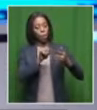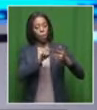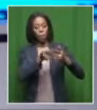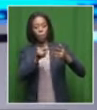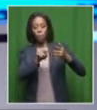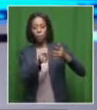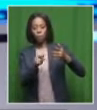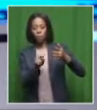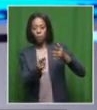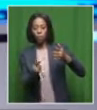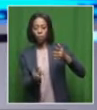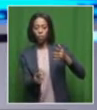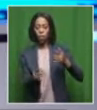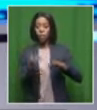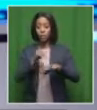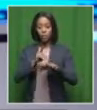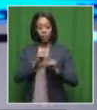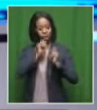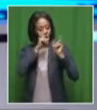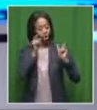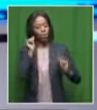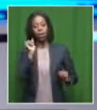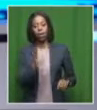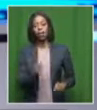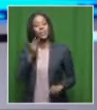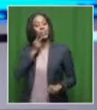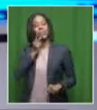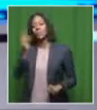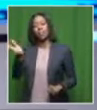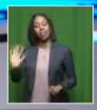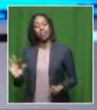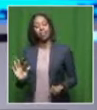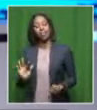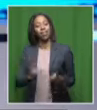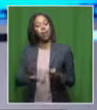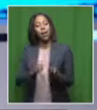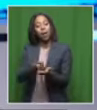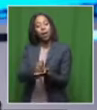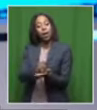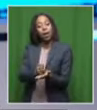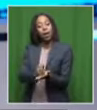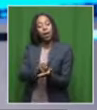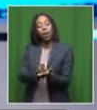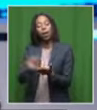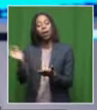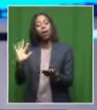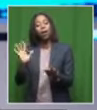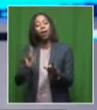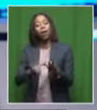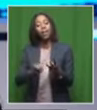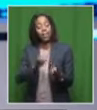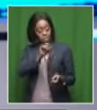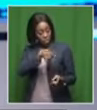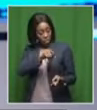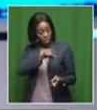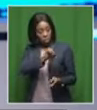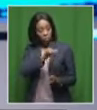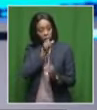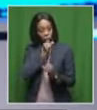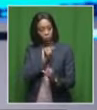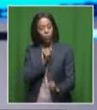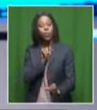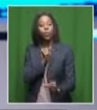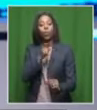And this is why the doctors immediately knew that it's not cigarette. It's not weed. It's not any other drug. It's hubbly